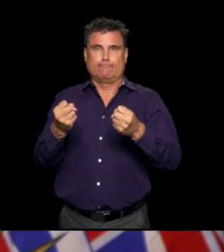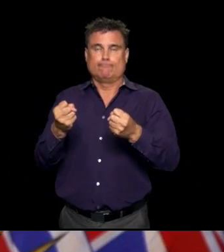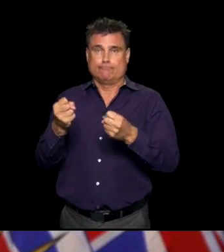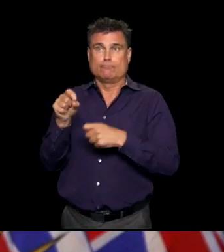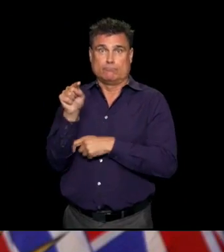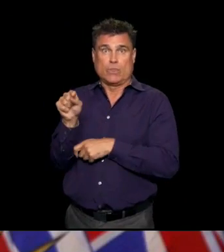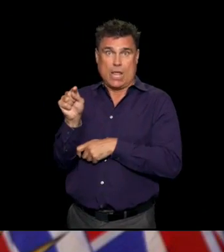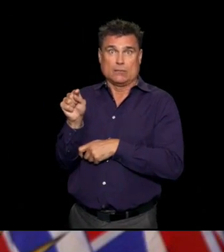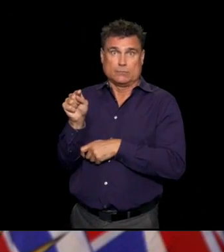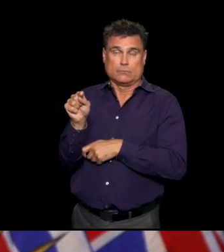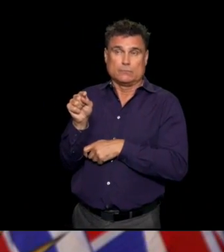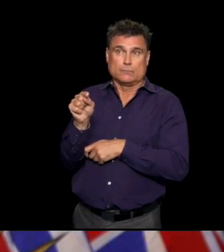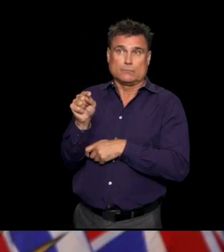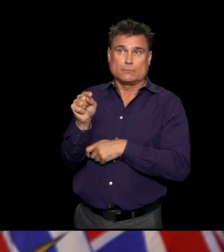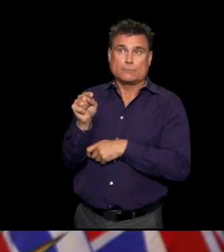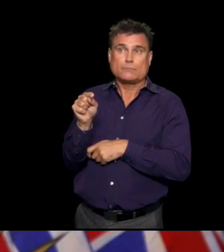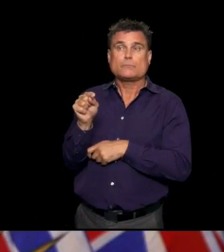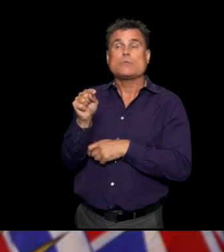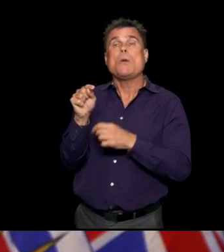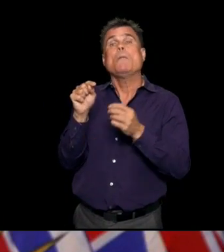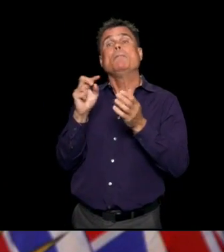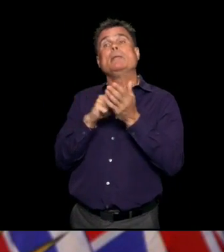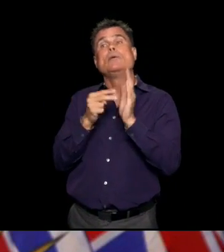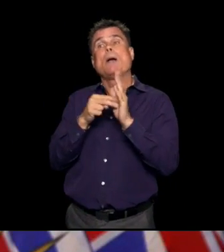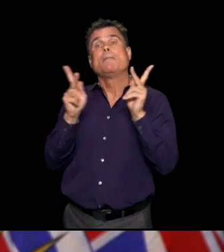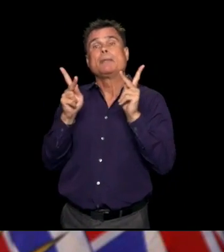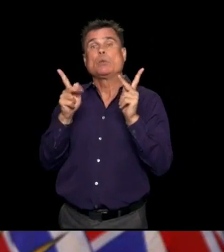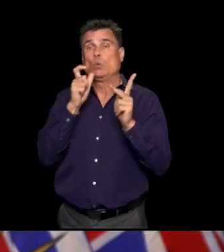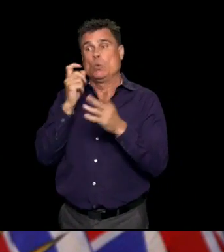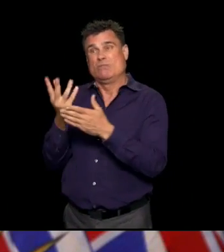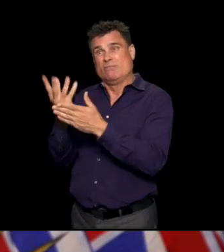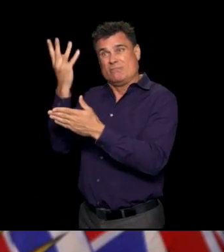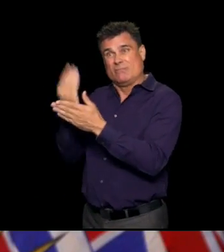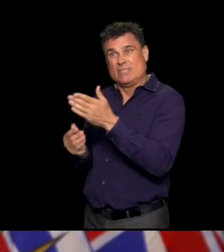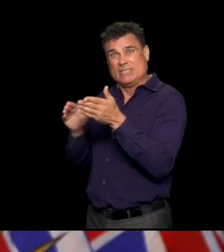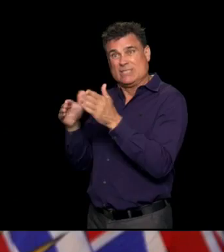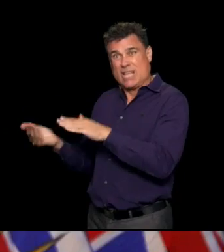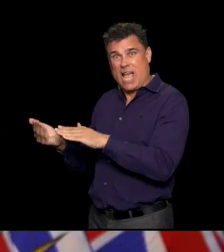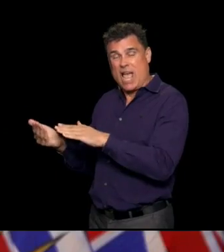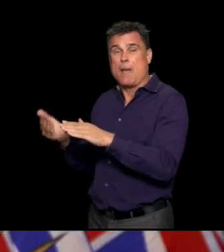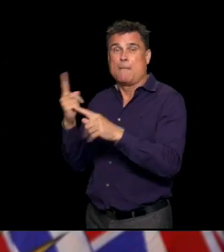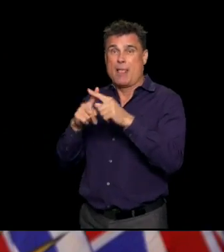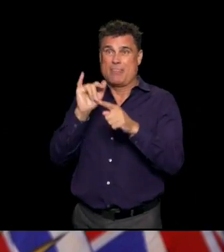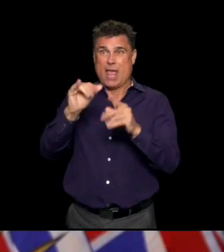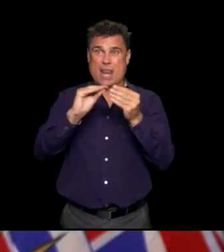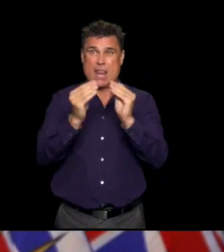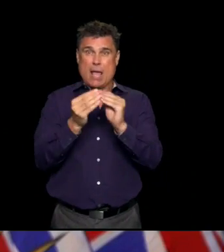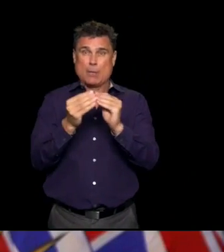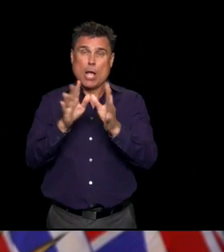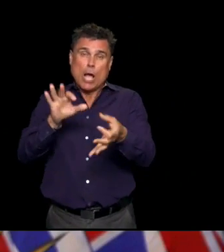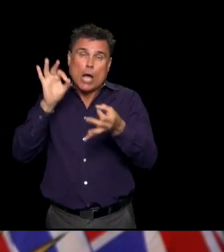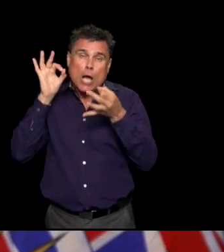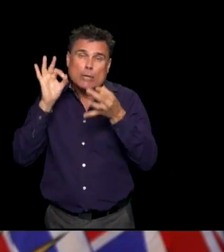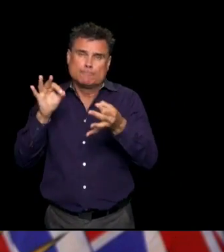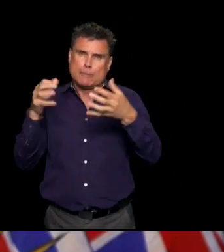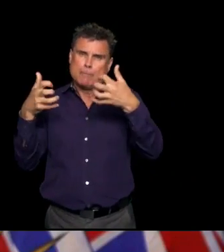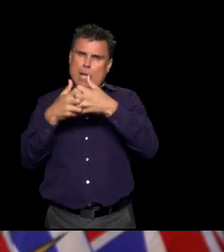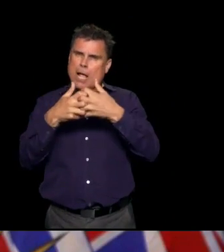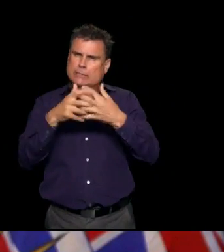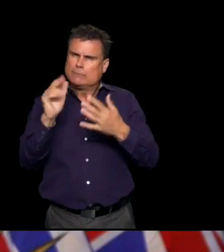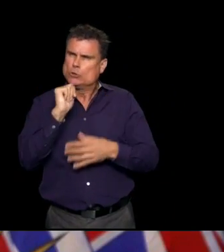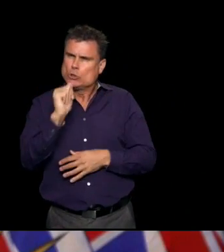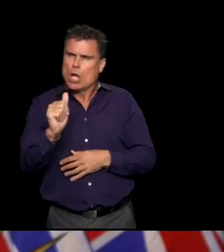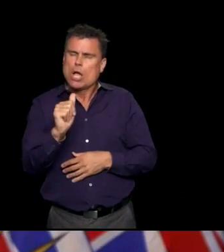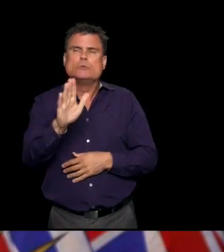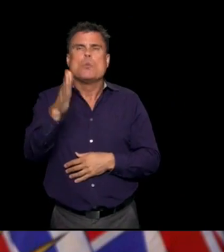doesn't add up exactly to the number of cases, minus the people who have died, because there are a few cases,